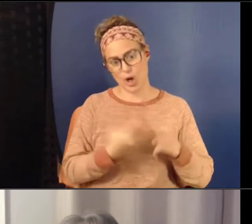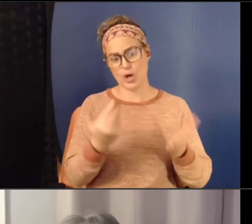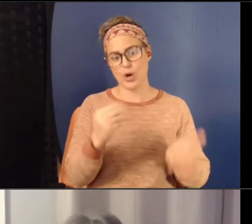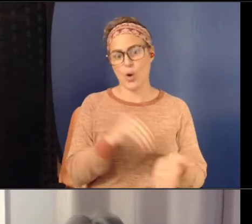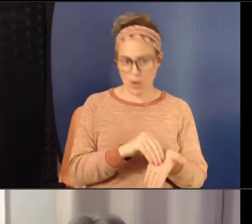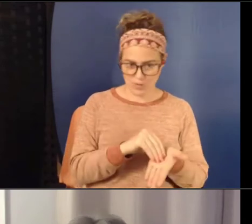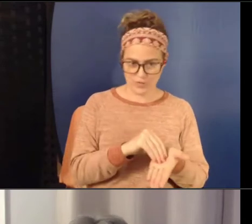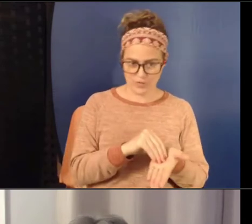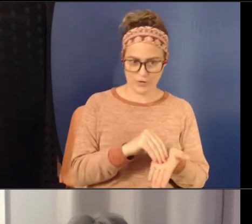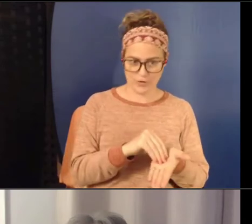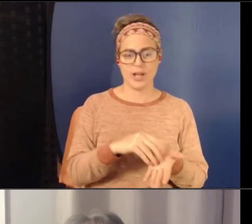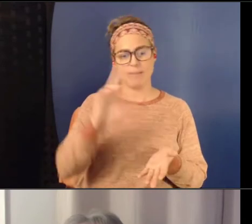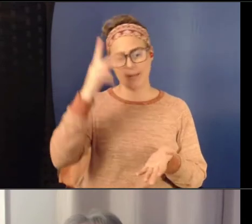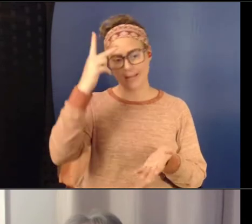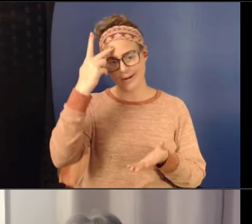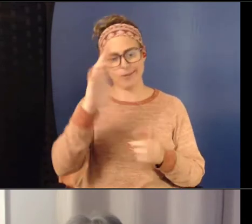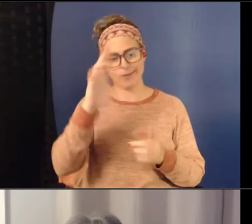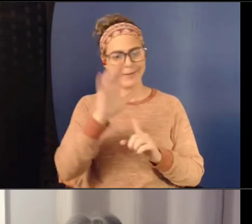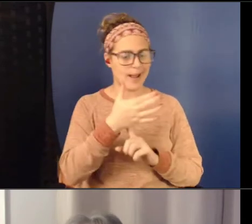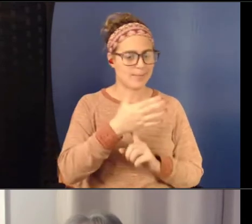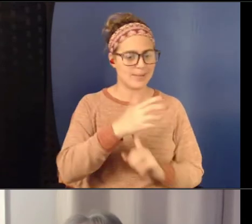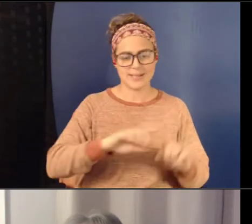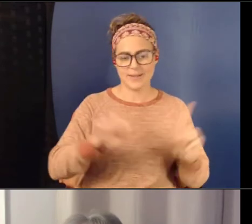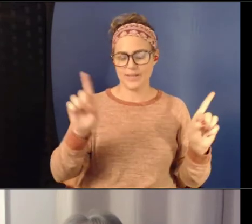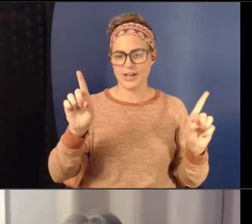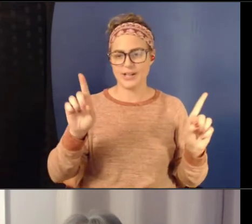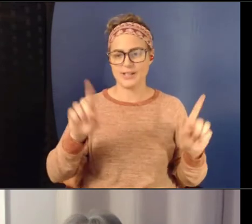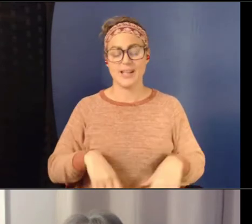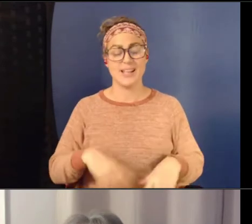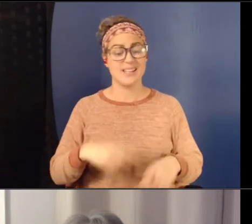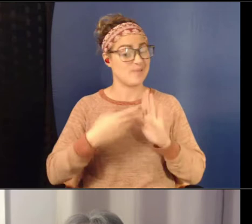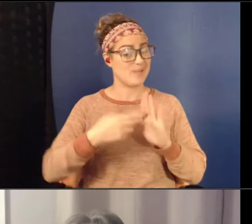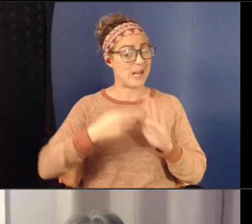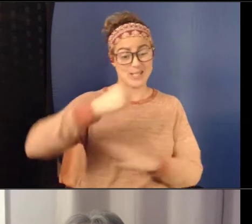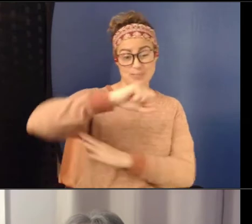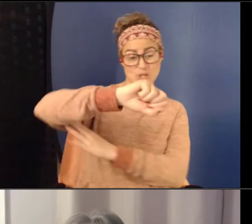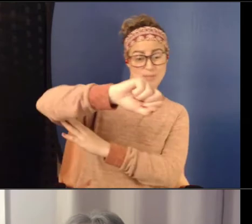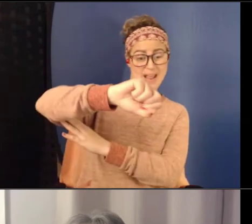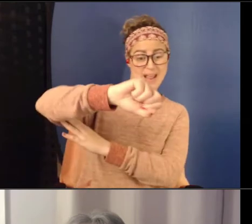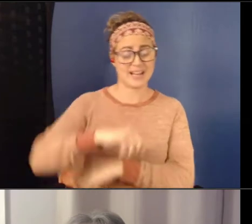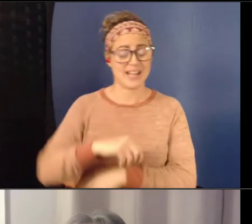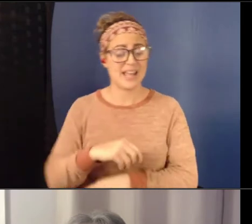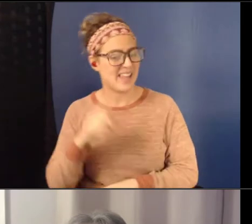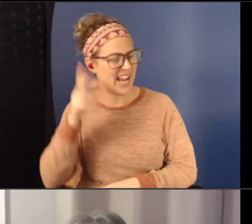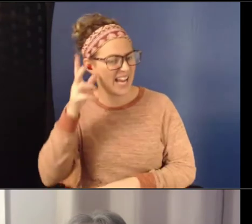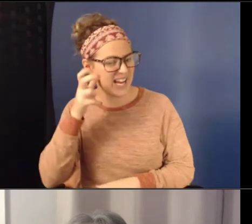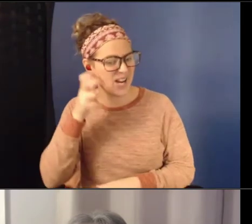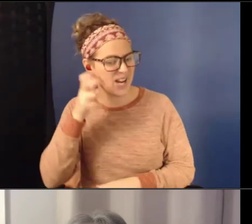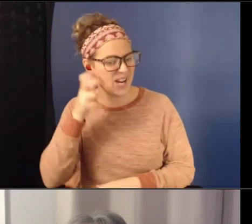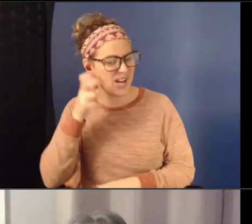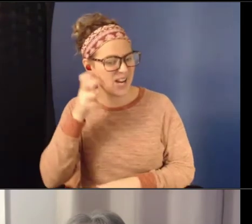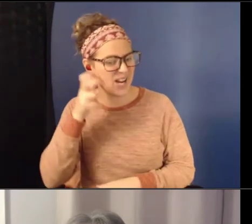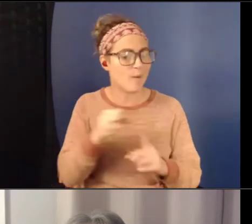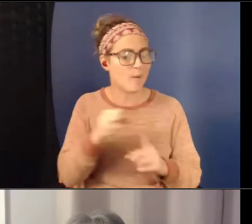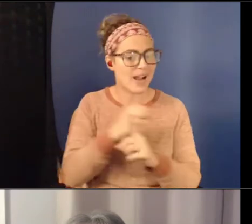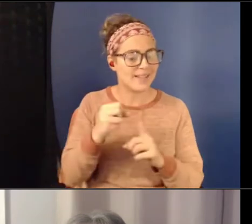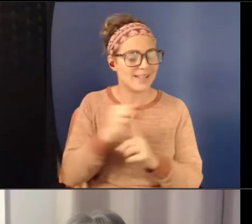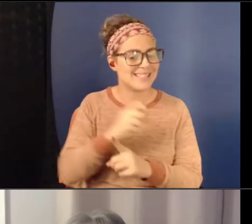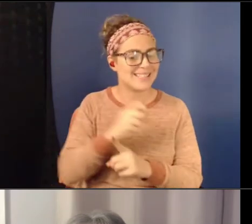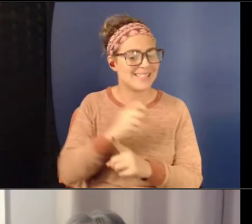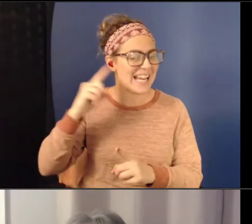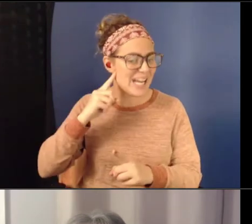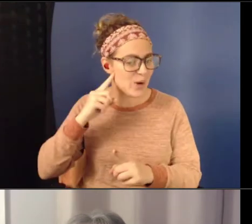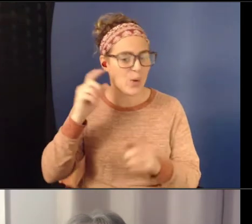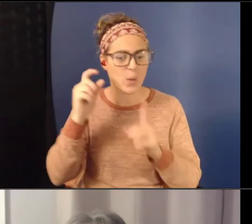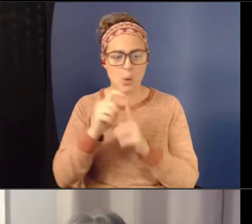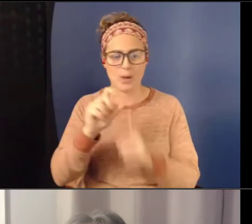pushback of just when they hear sexual harassment or sexual violence, they hear sex. So I'm just, but this is where I need